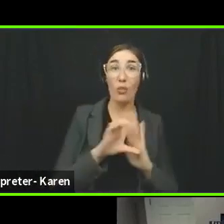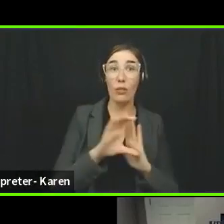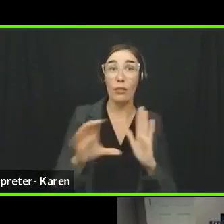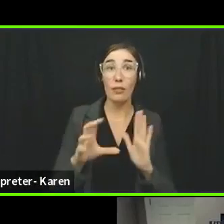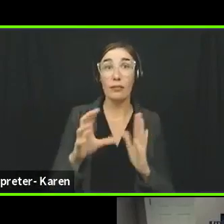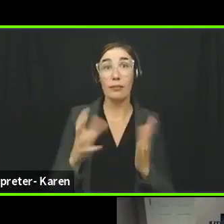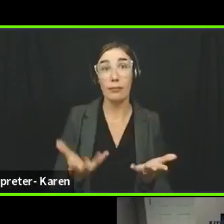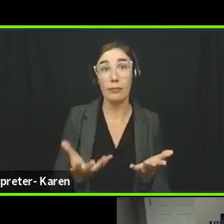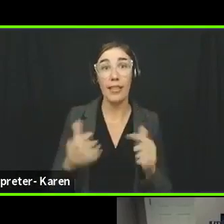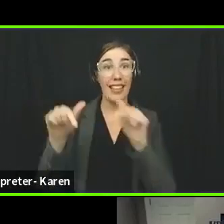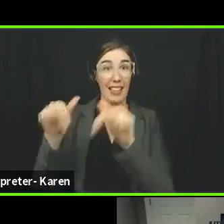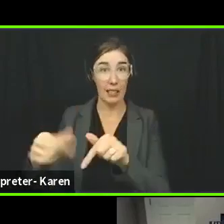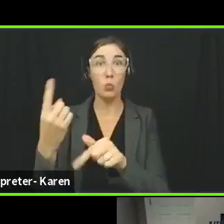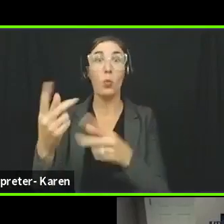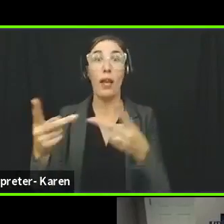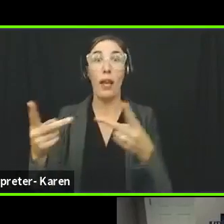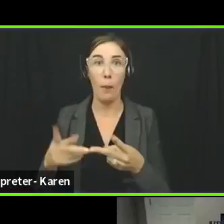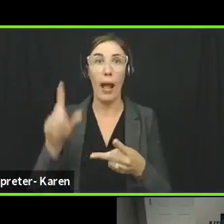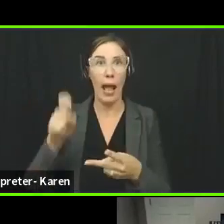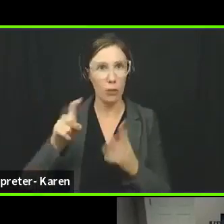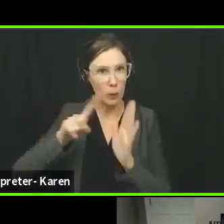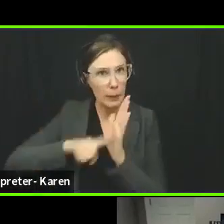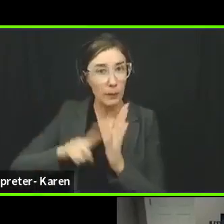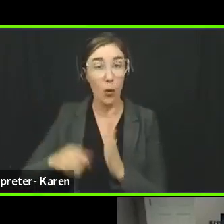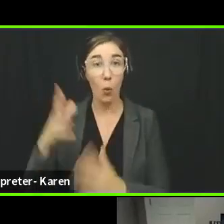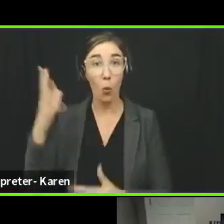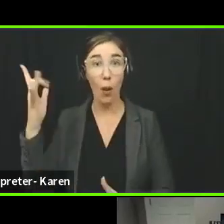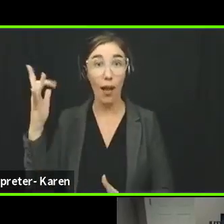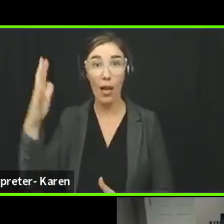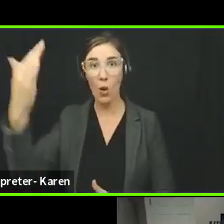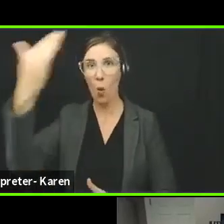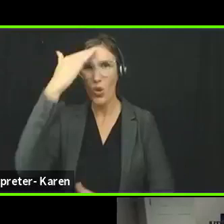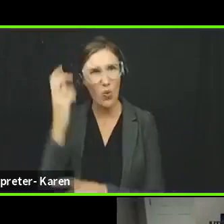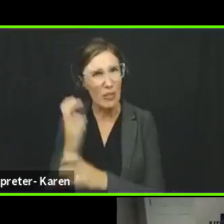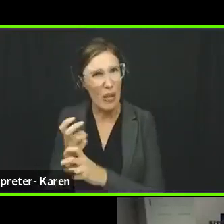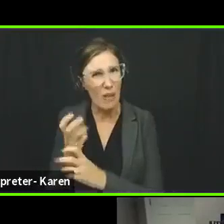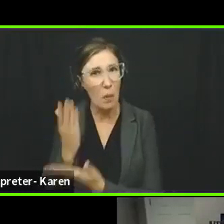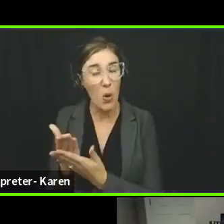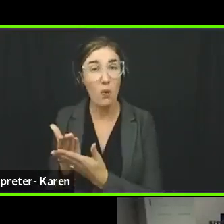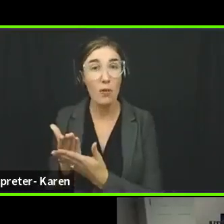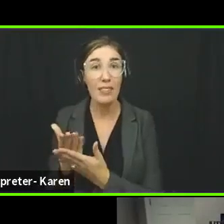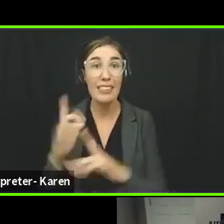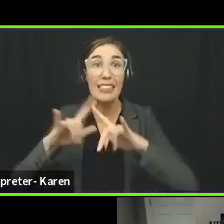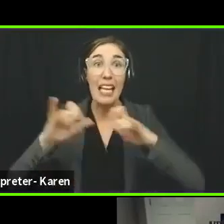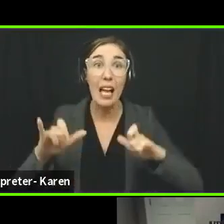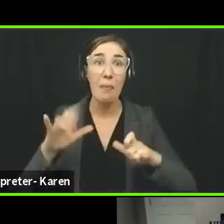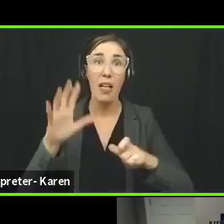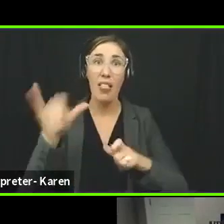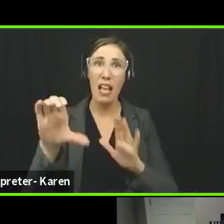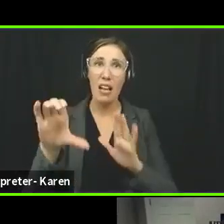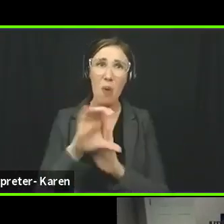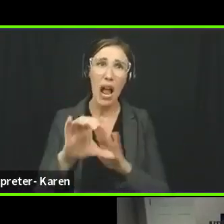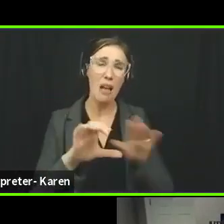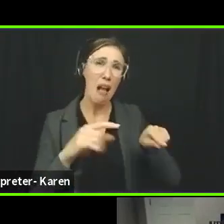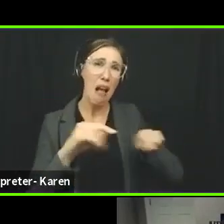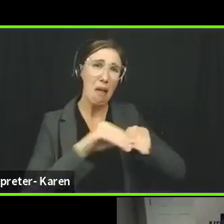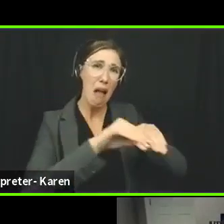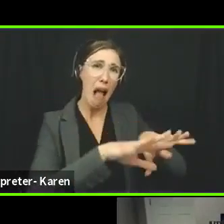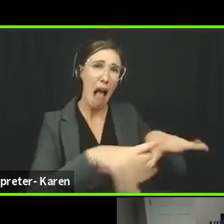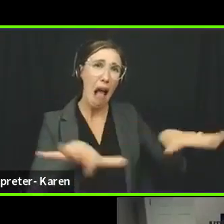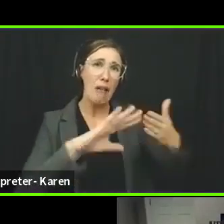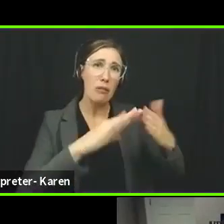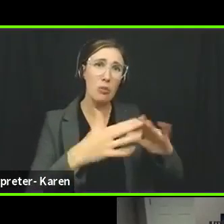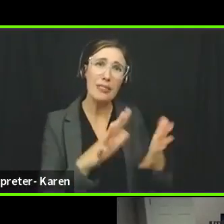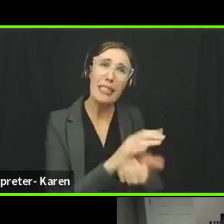this is one of those areas because we know they're hard to prove, but we also know how damaging and important they are, not just to individuals, but to